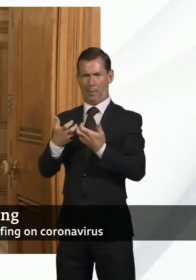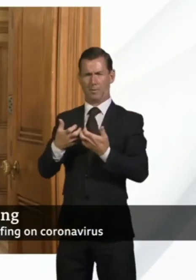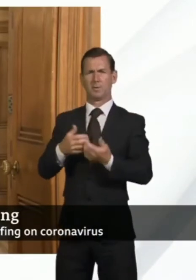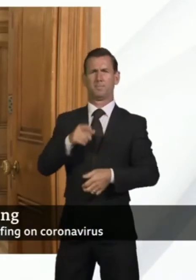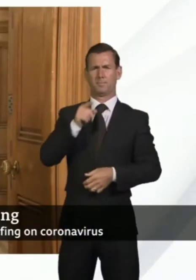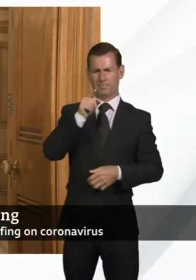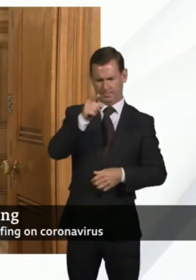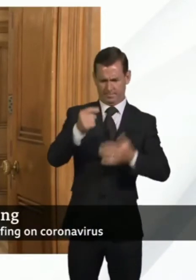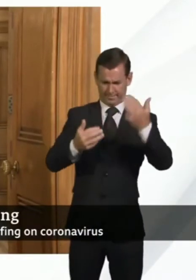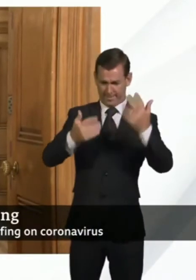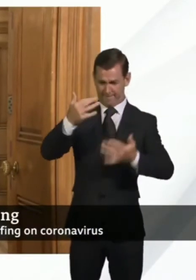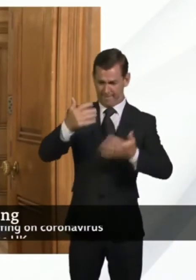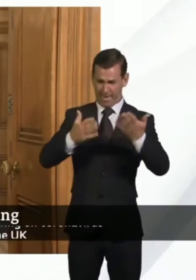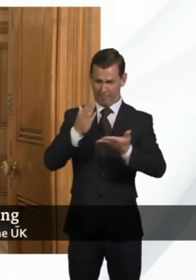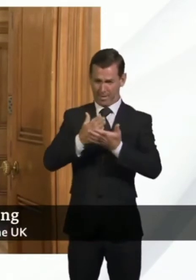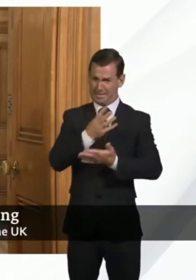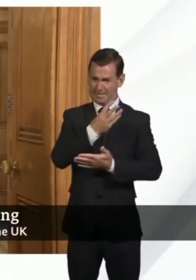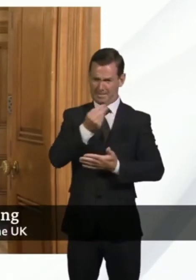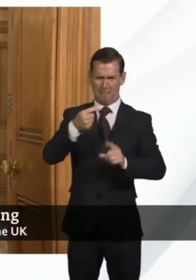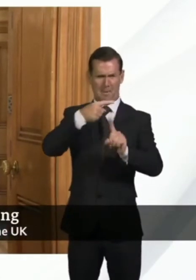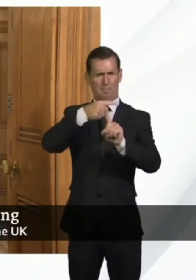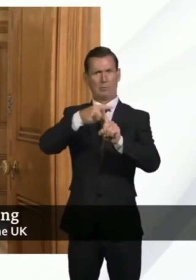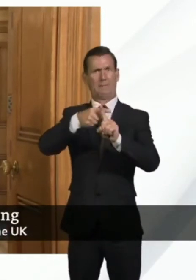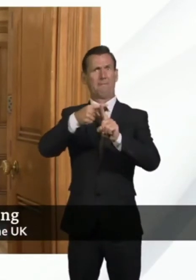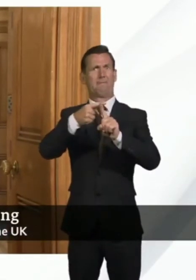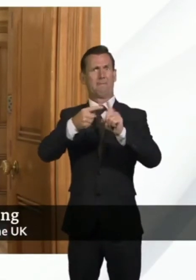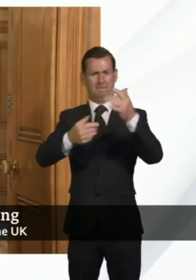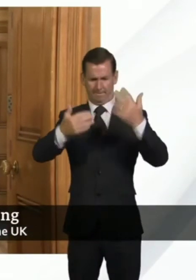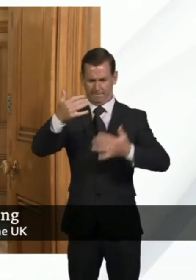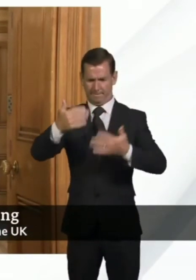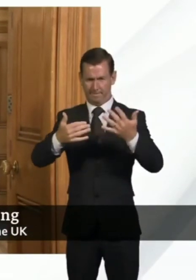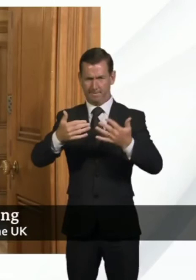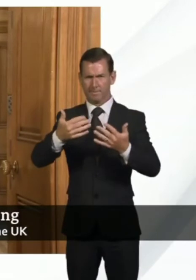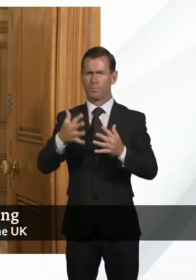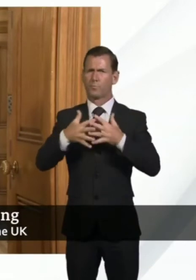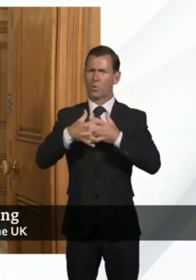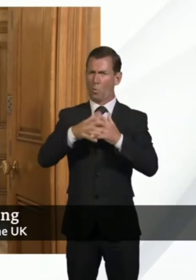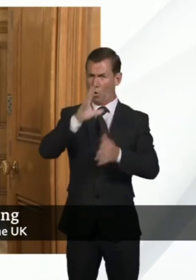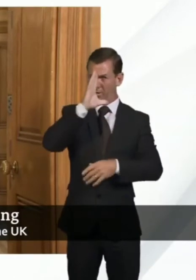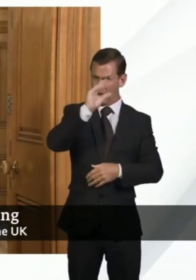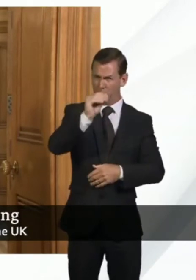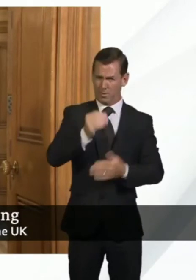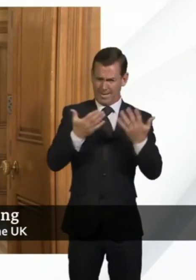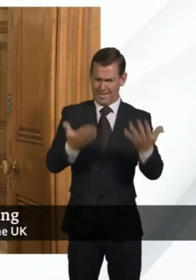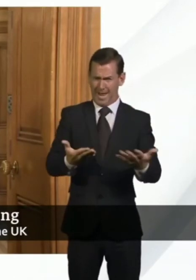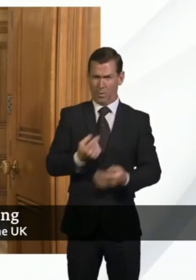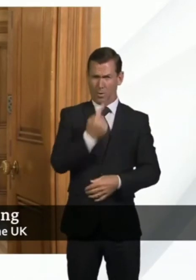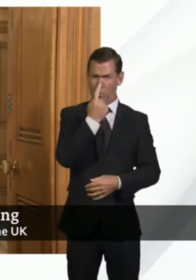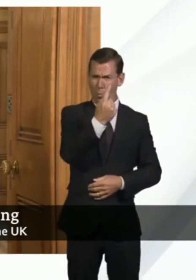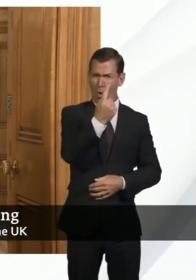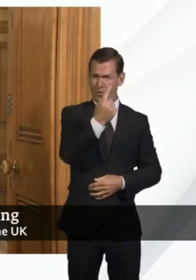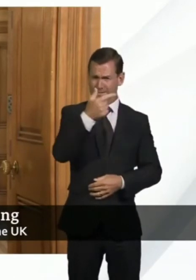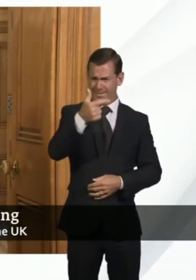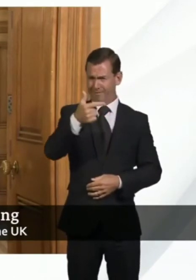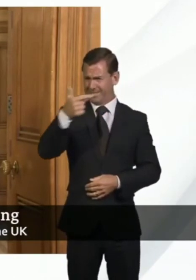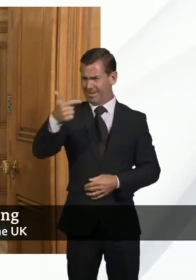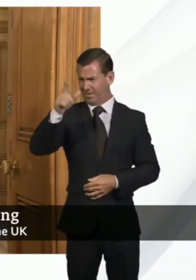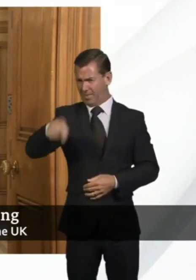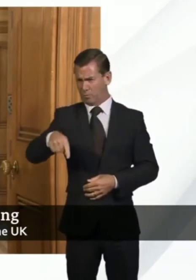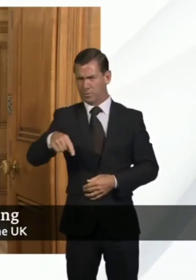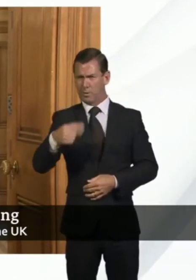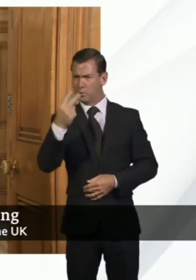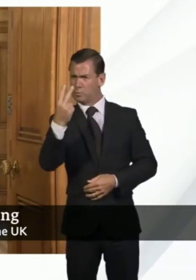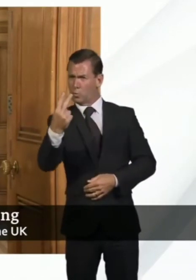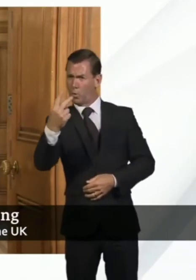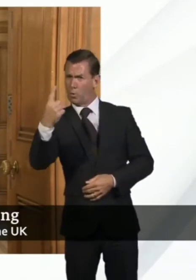promising figures. It is worth reflecting again on those test numbers where we're now up to 177,216